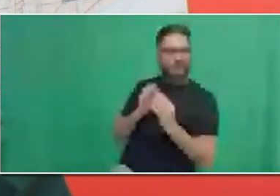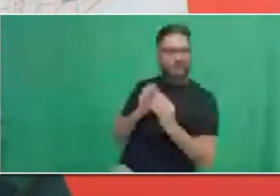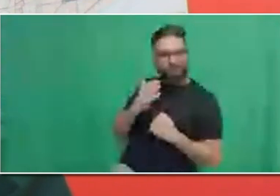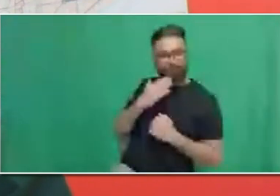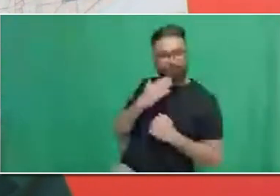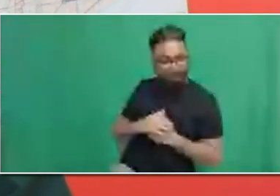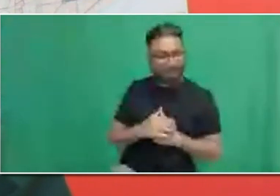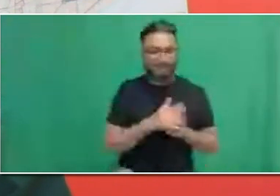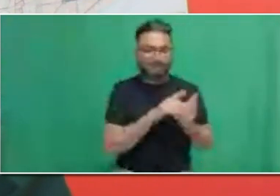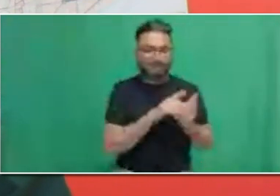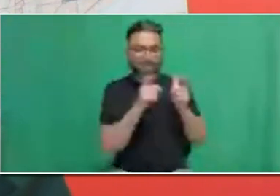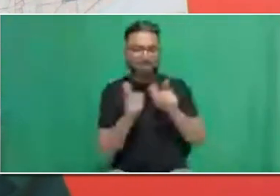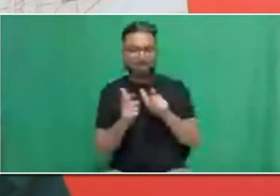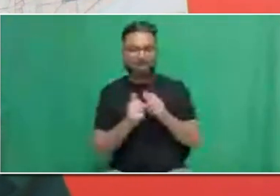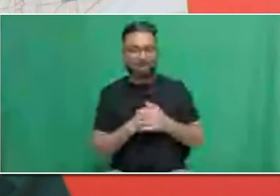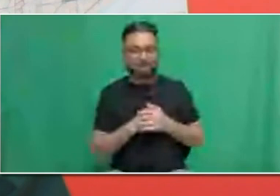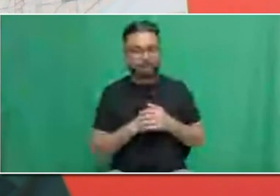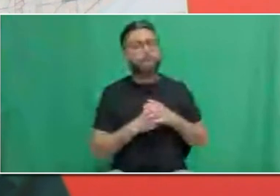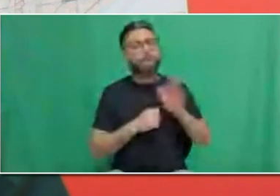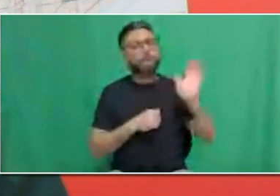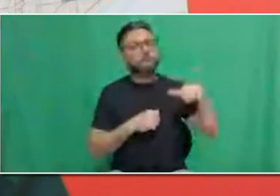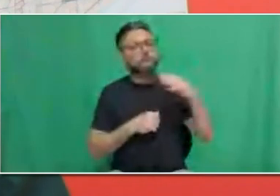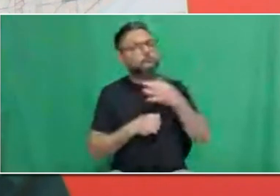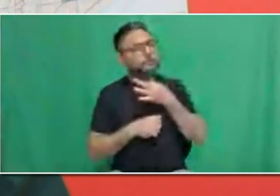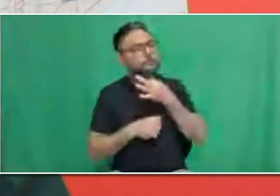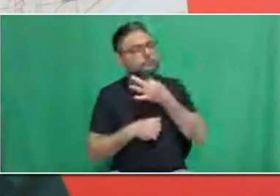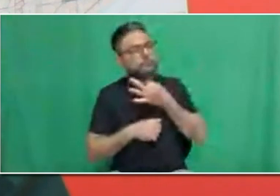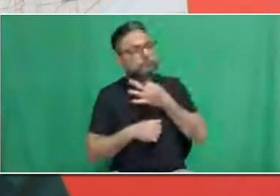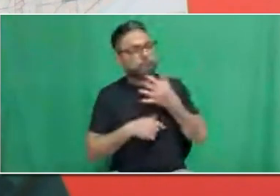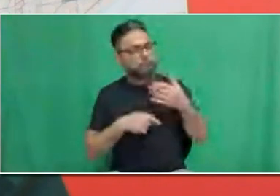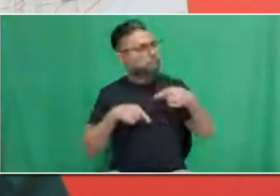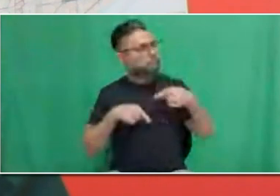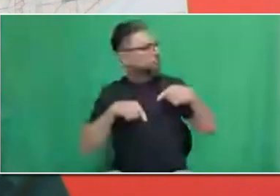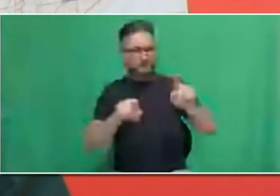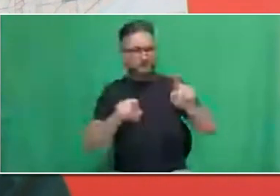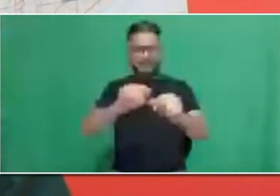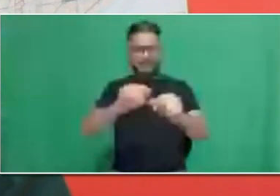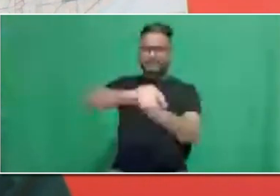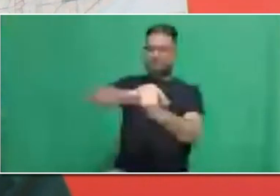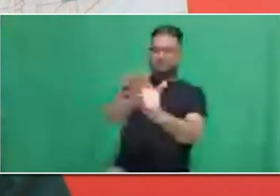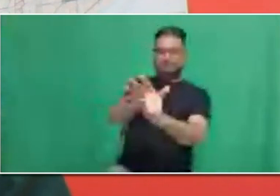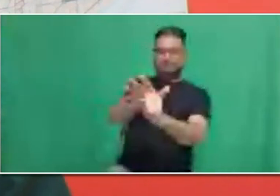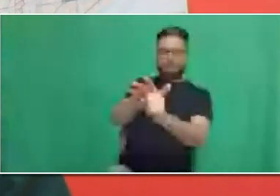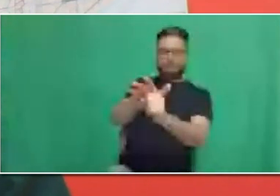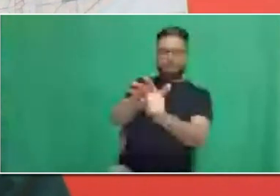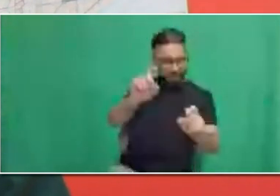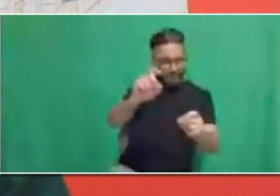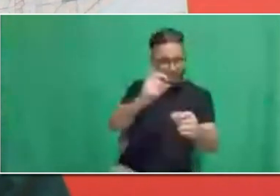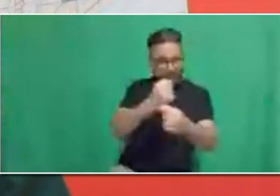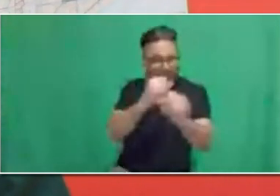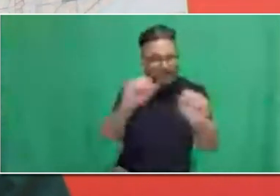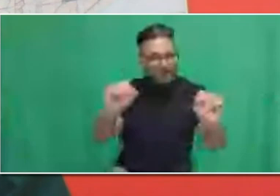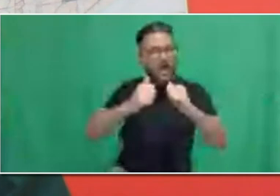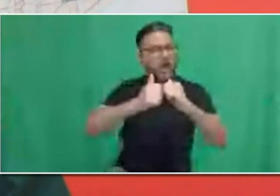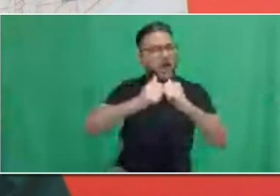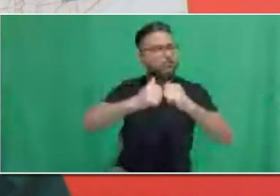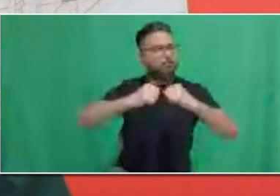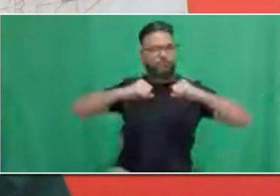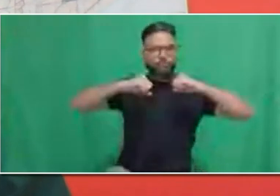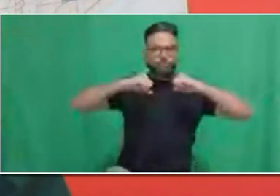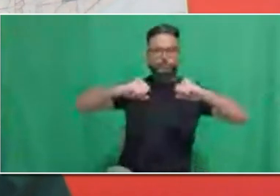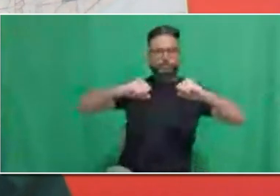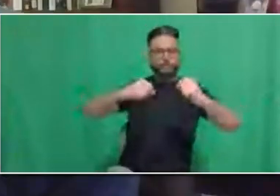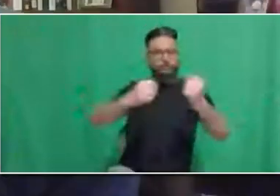-19 for TTC passengers, as well as TTC employees? Ford, I'm going to turn this one over to you.